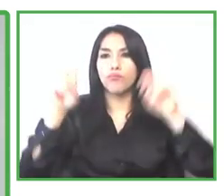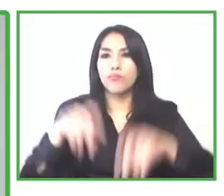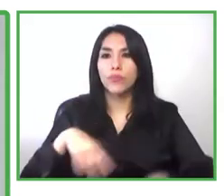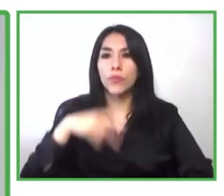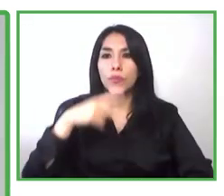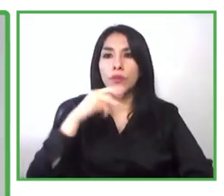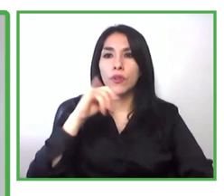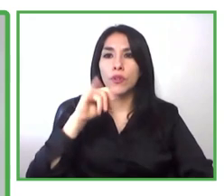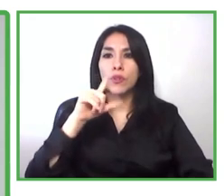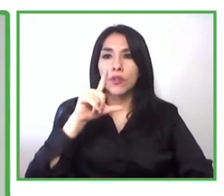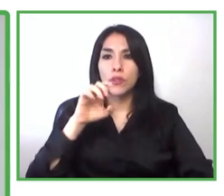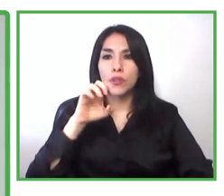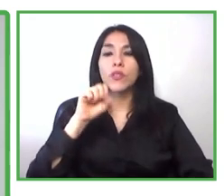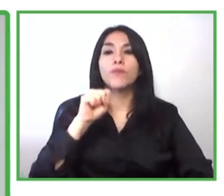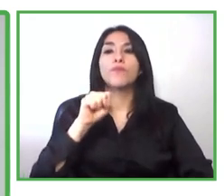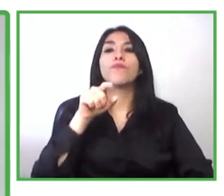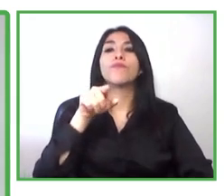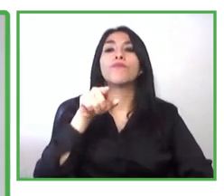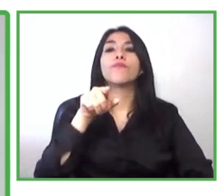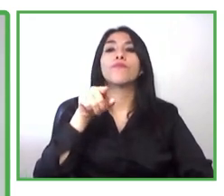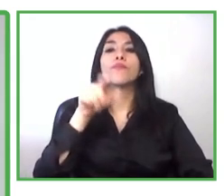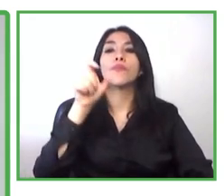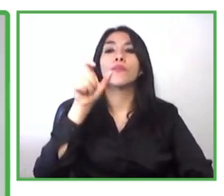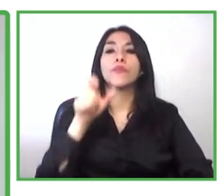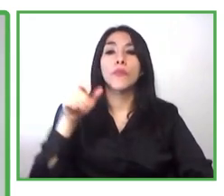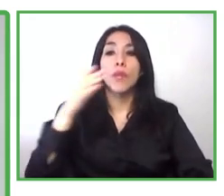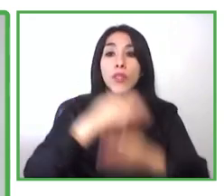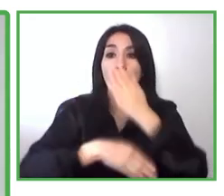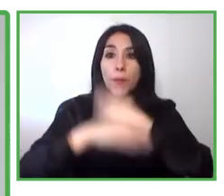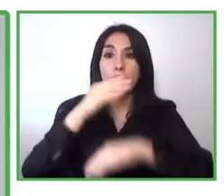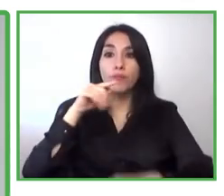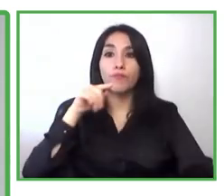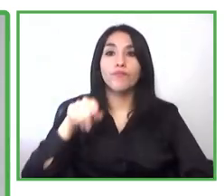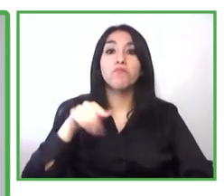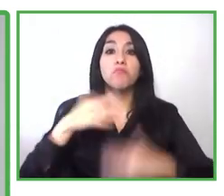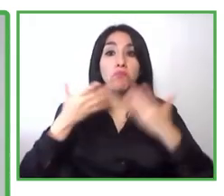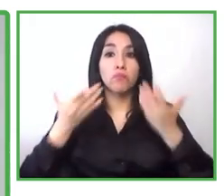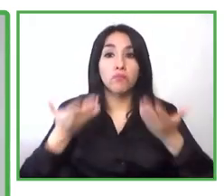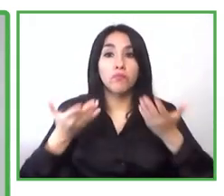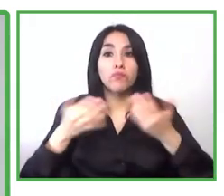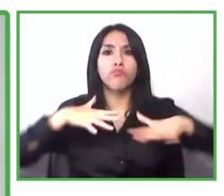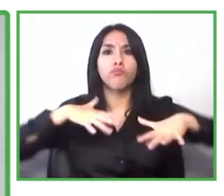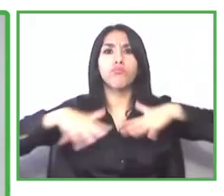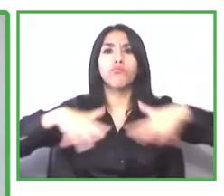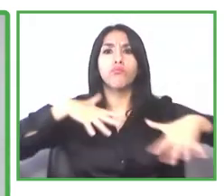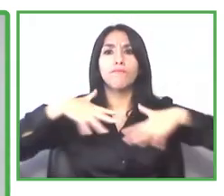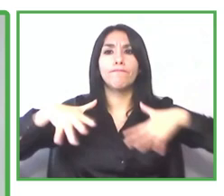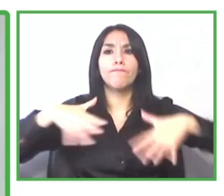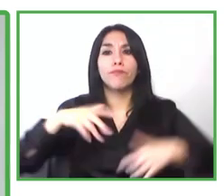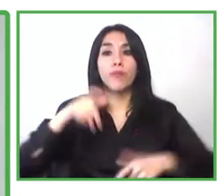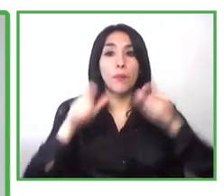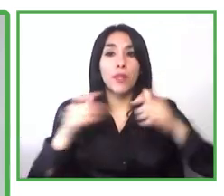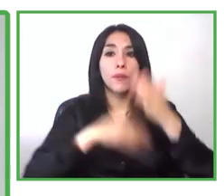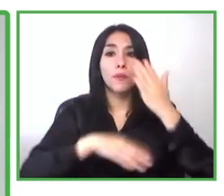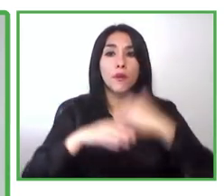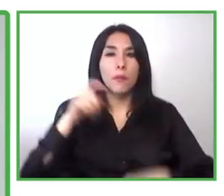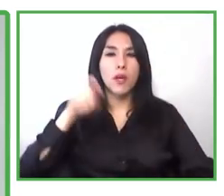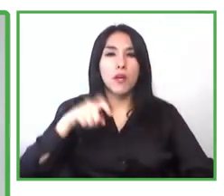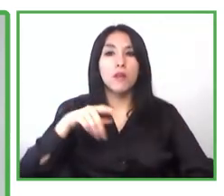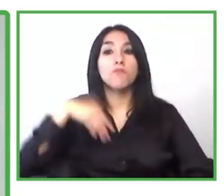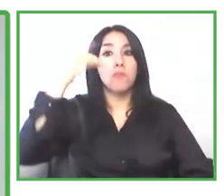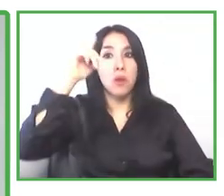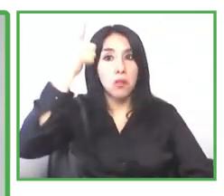what people that are disabled and related with motivations issues that are very important so that we can generate an